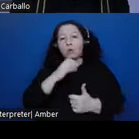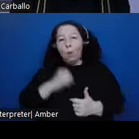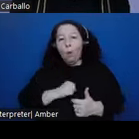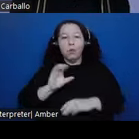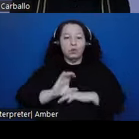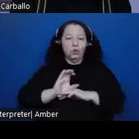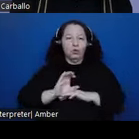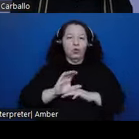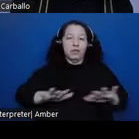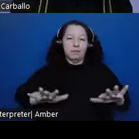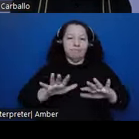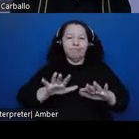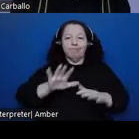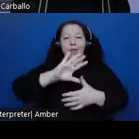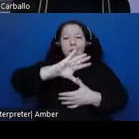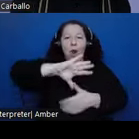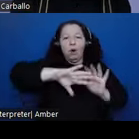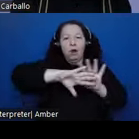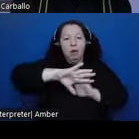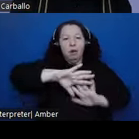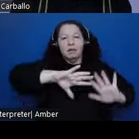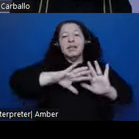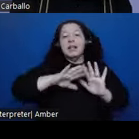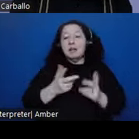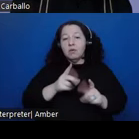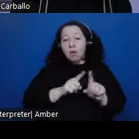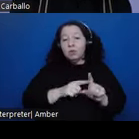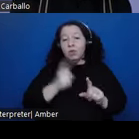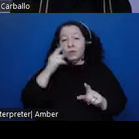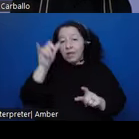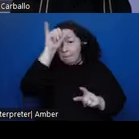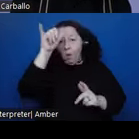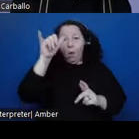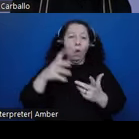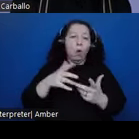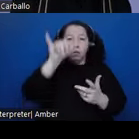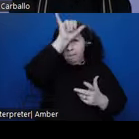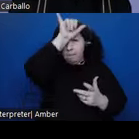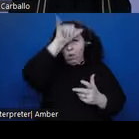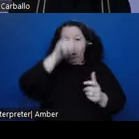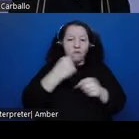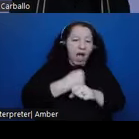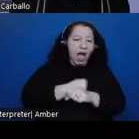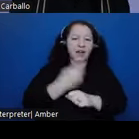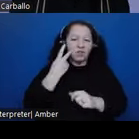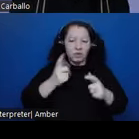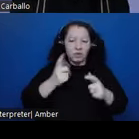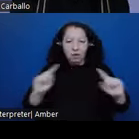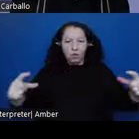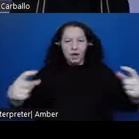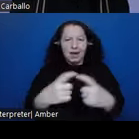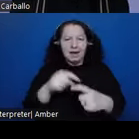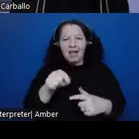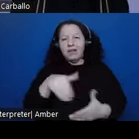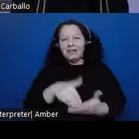also other trappings like, for instance, bullfights. You can see this big bull ring in the center of Tlaxcala. No Spaniards could live in